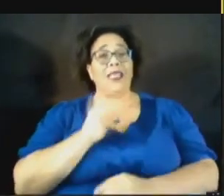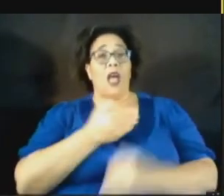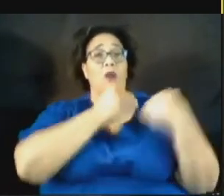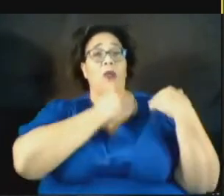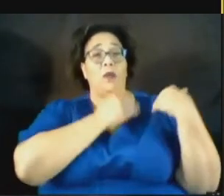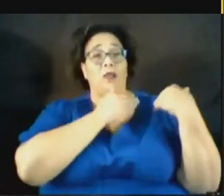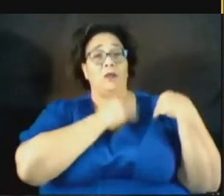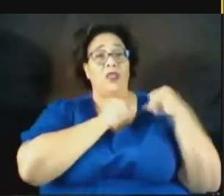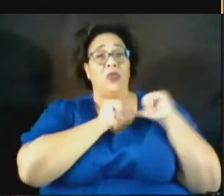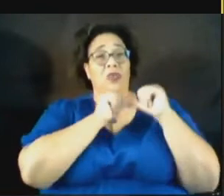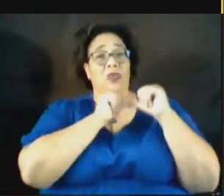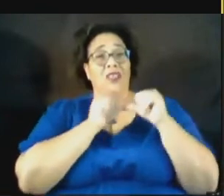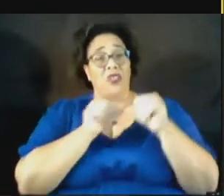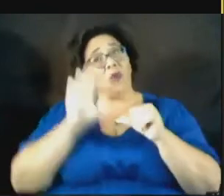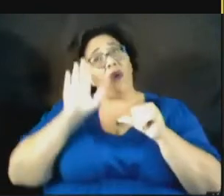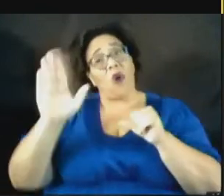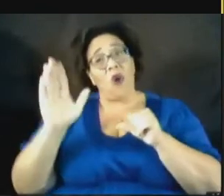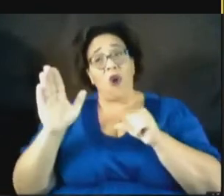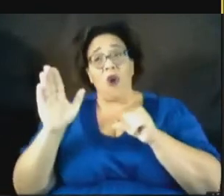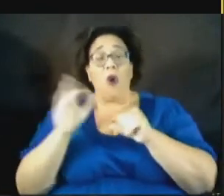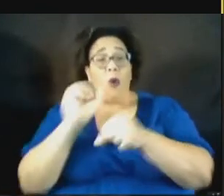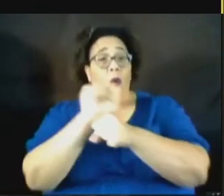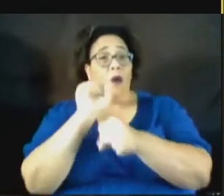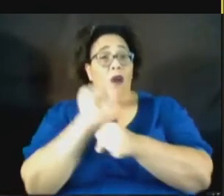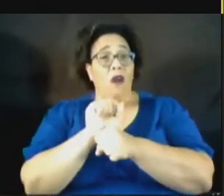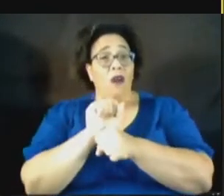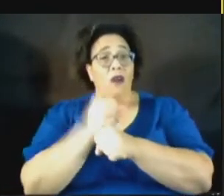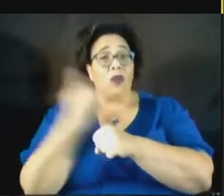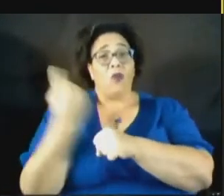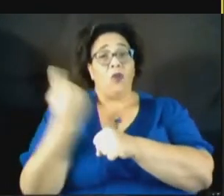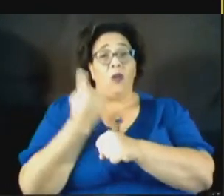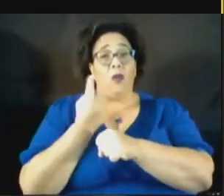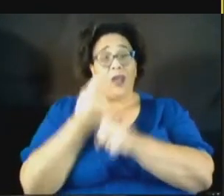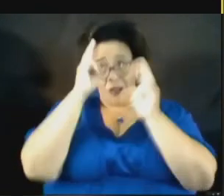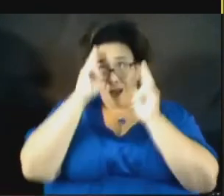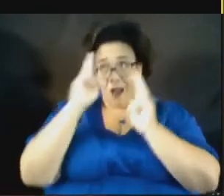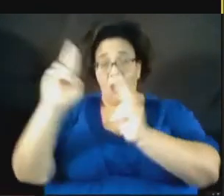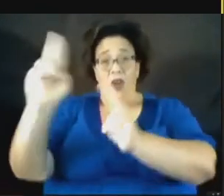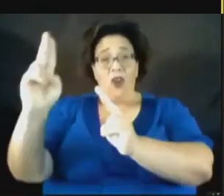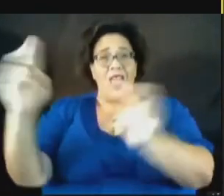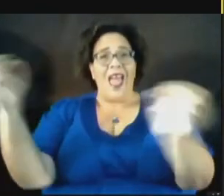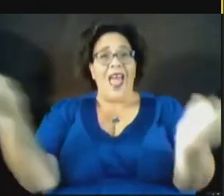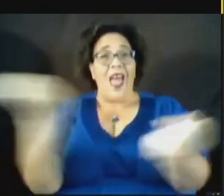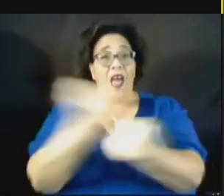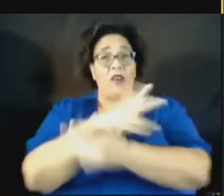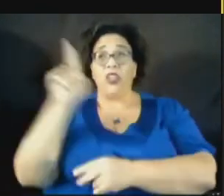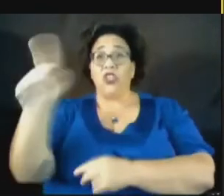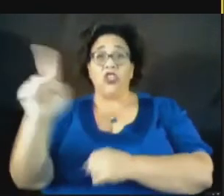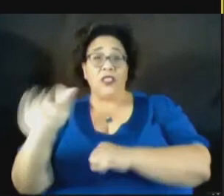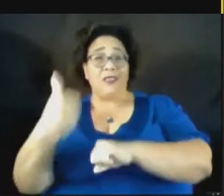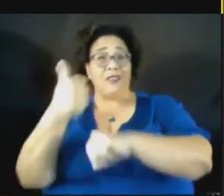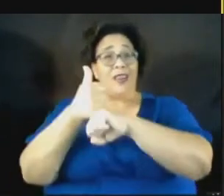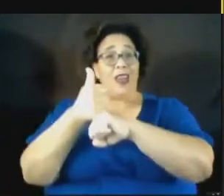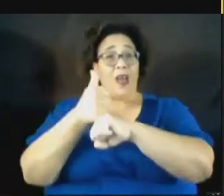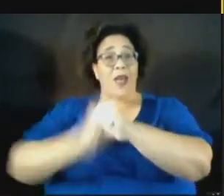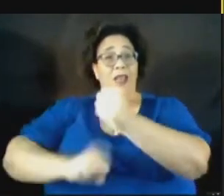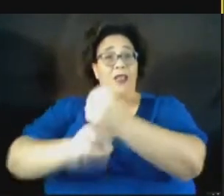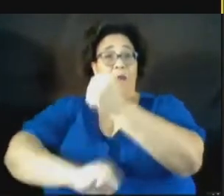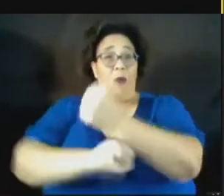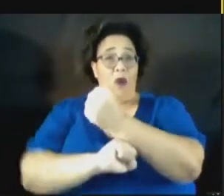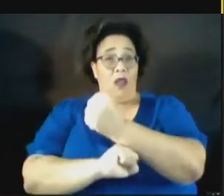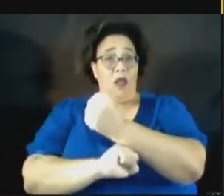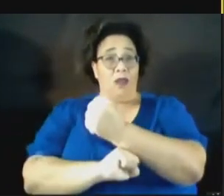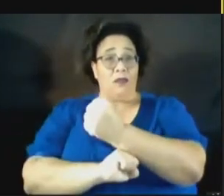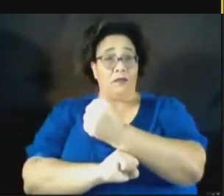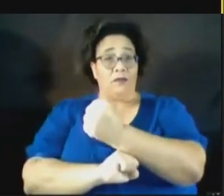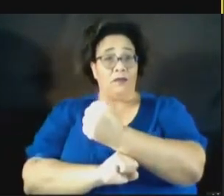her legacy, to always honor everything that she stood for. Thank you so much, Monica, for